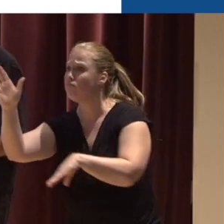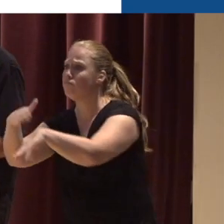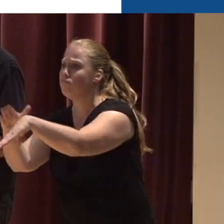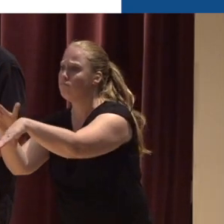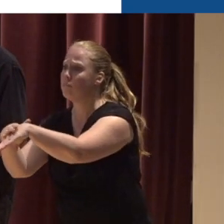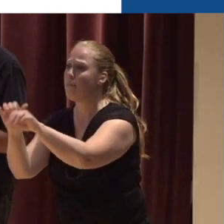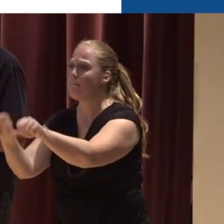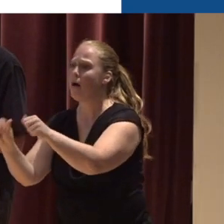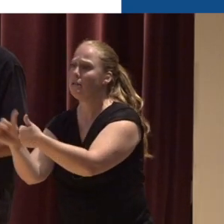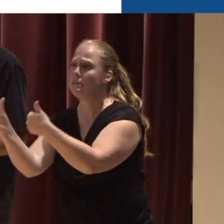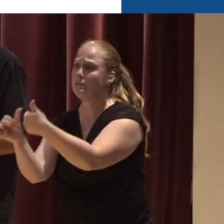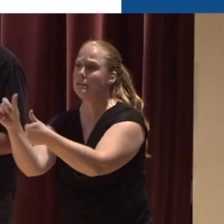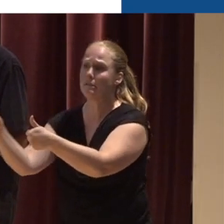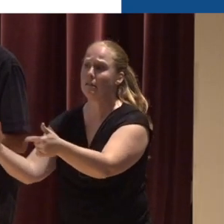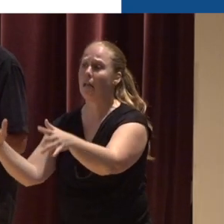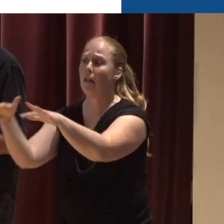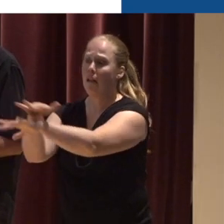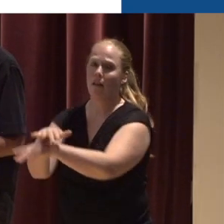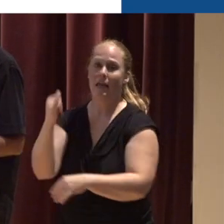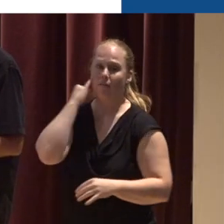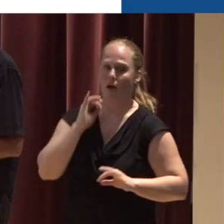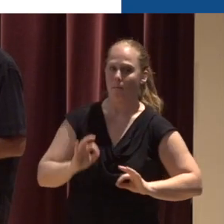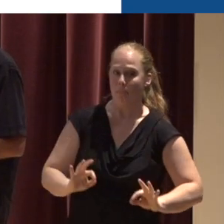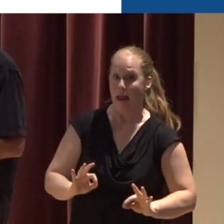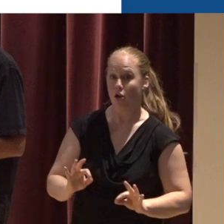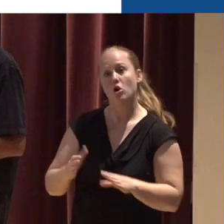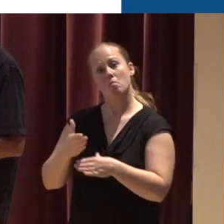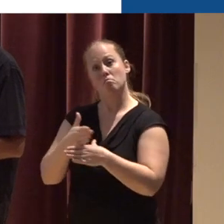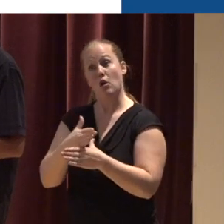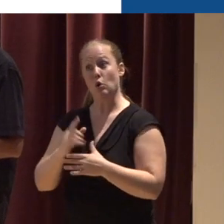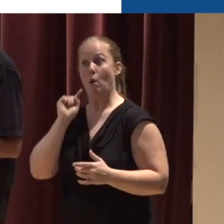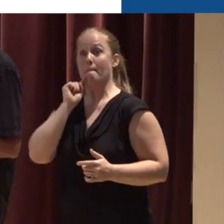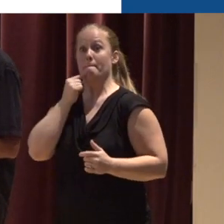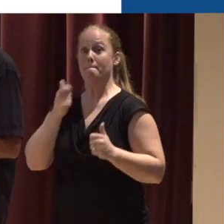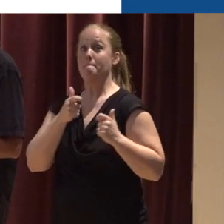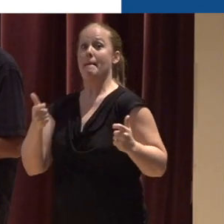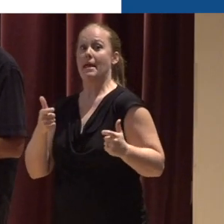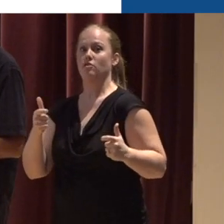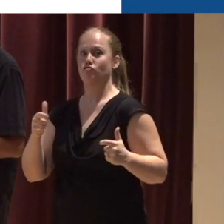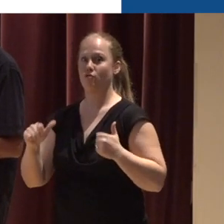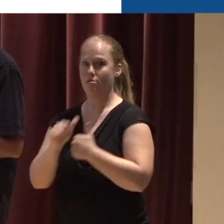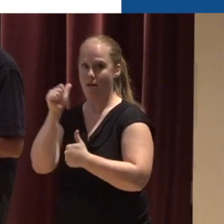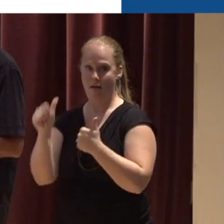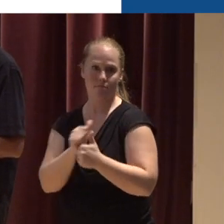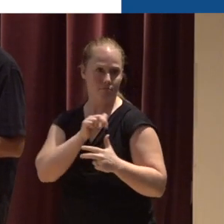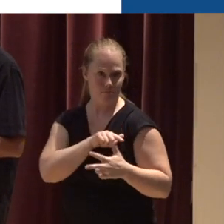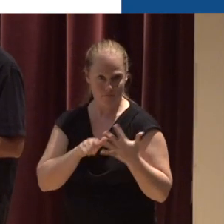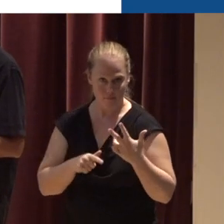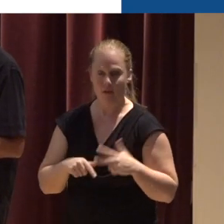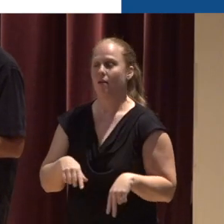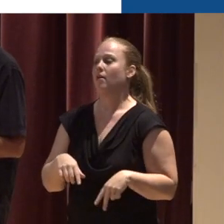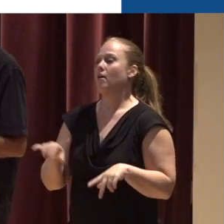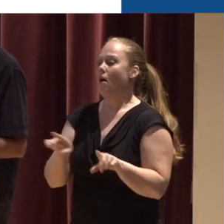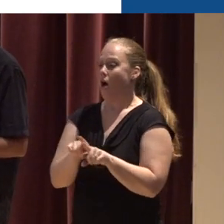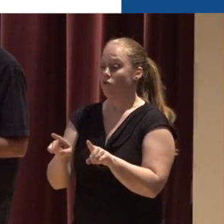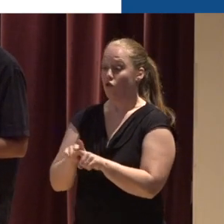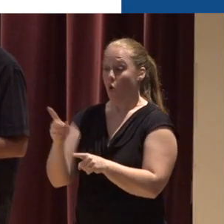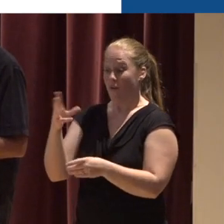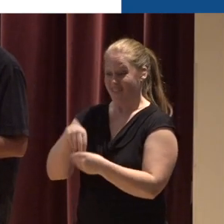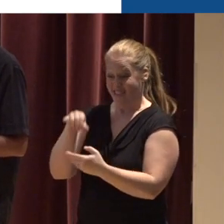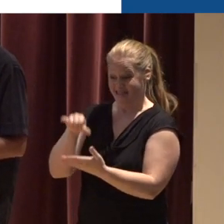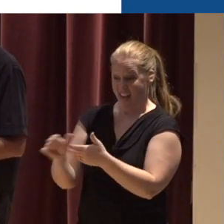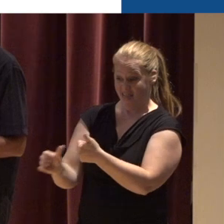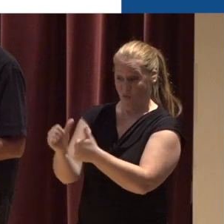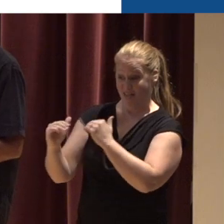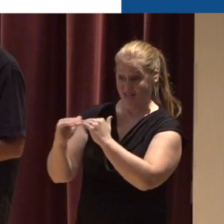level Whether it be minor, moderate, or major flood level As well as, you know, and that flood threat